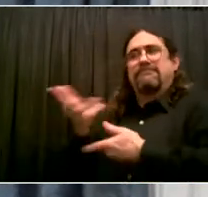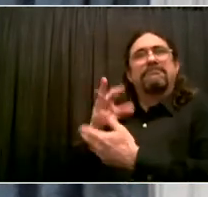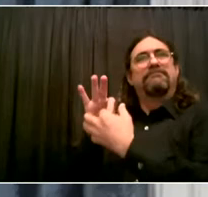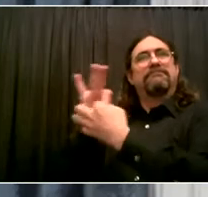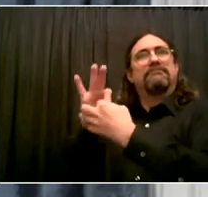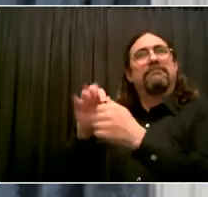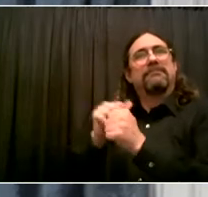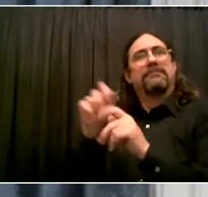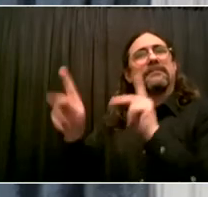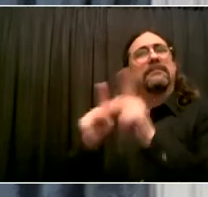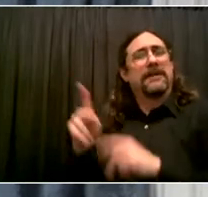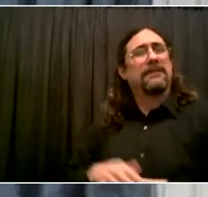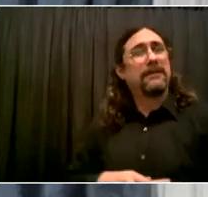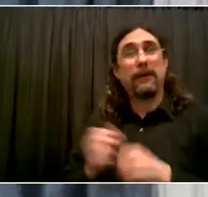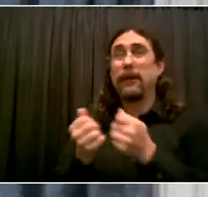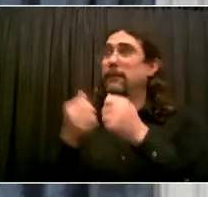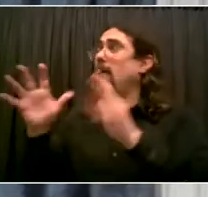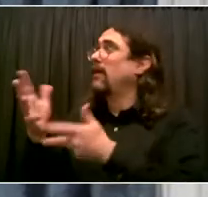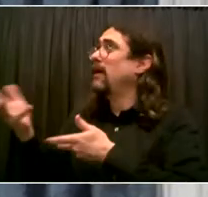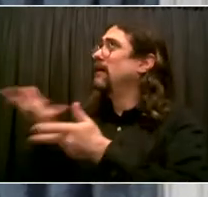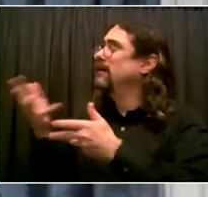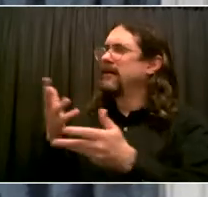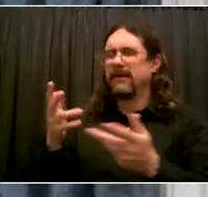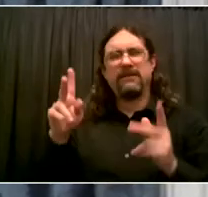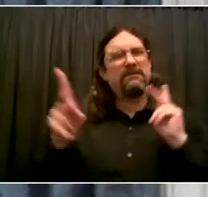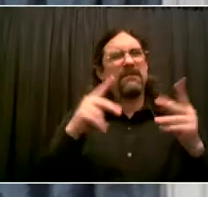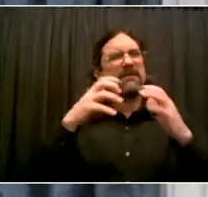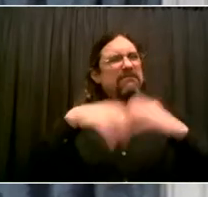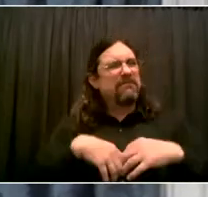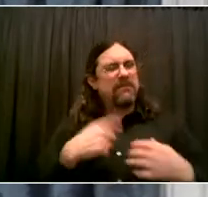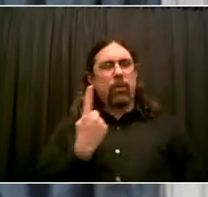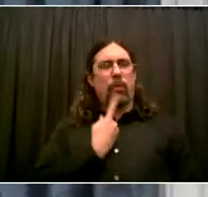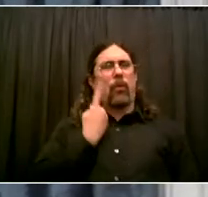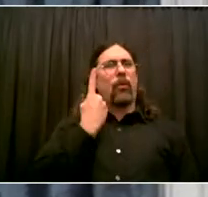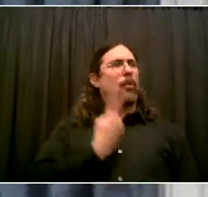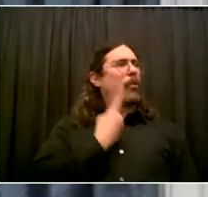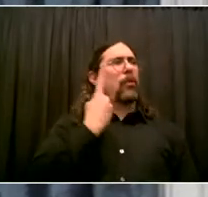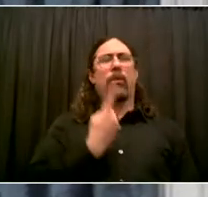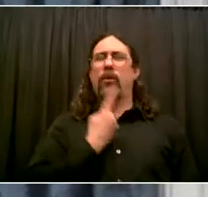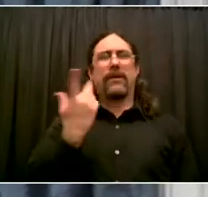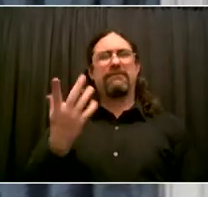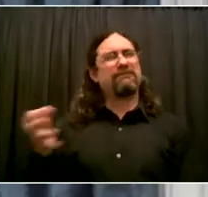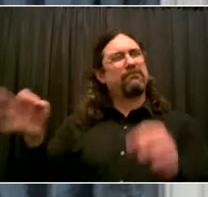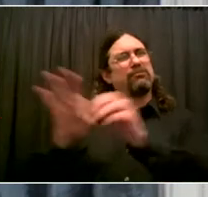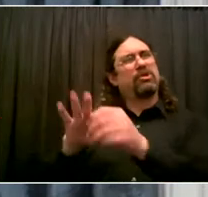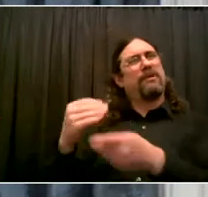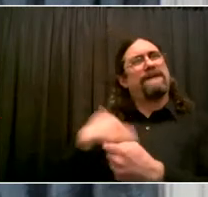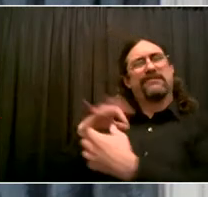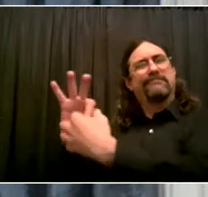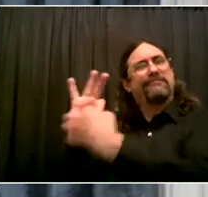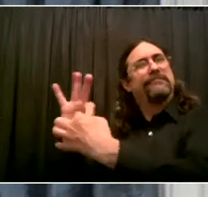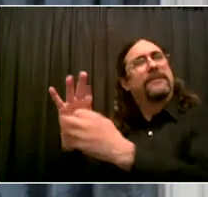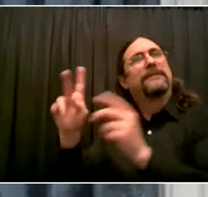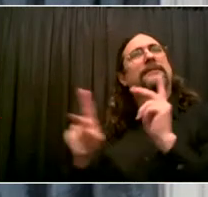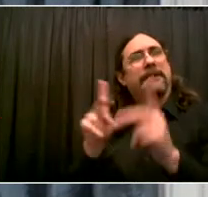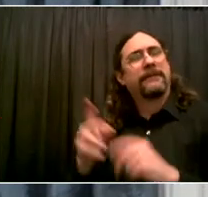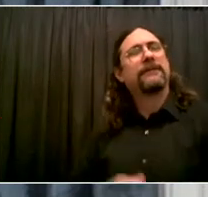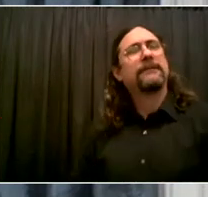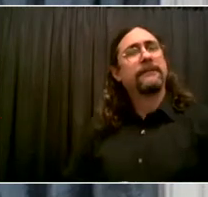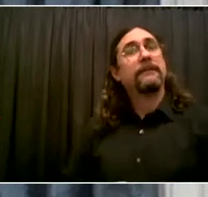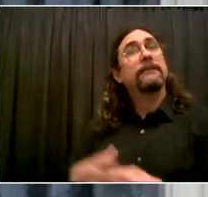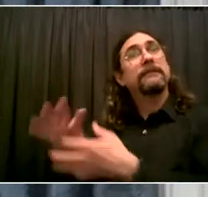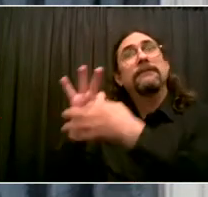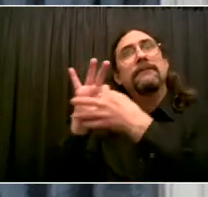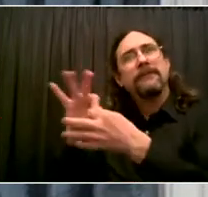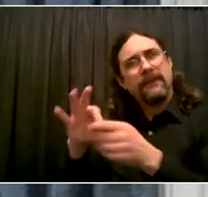prefer to seek help from the people around us, the people who know us best. The truth is, many of us don't have that support